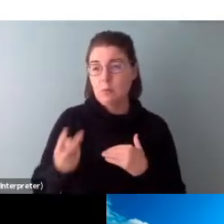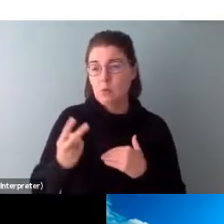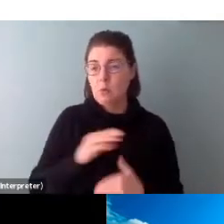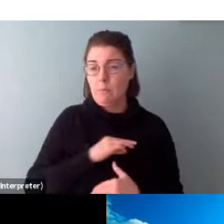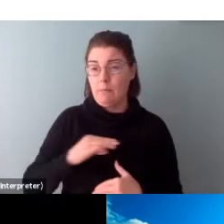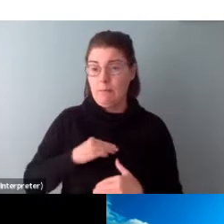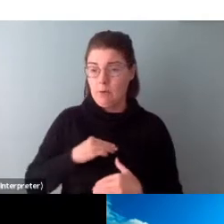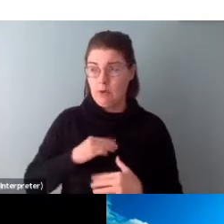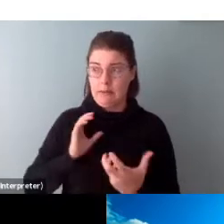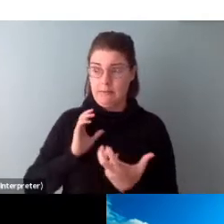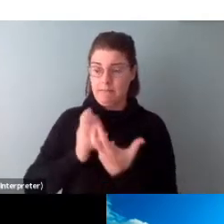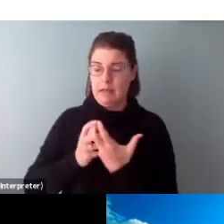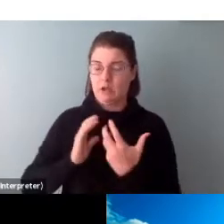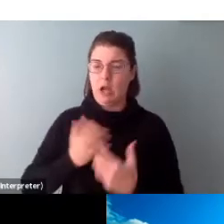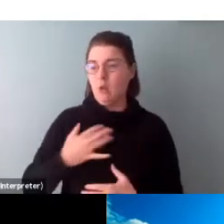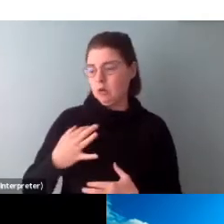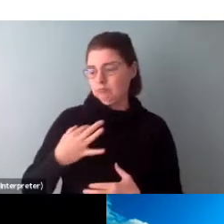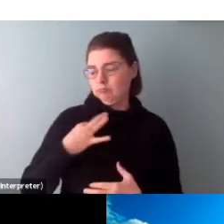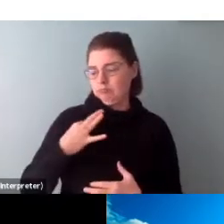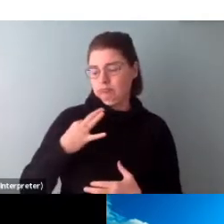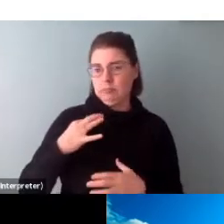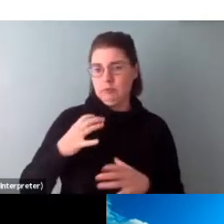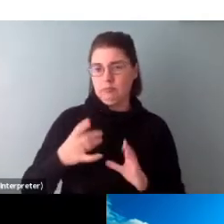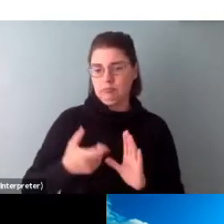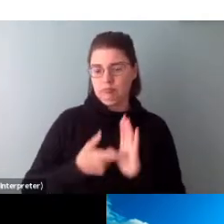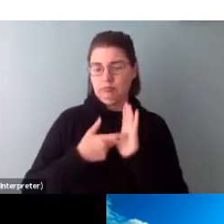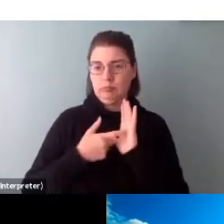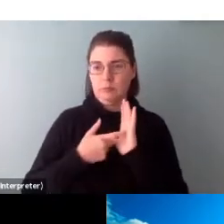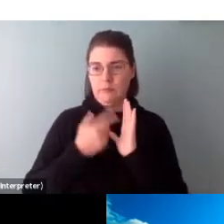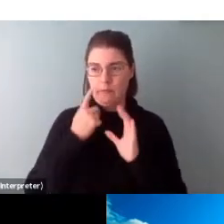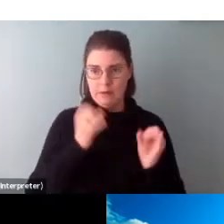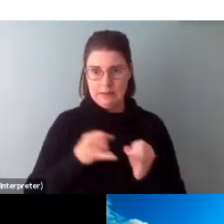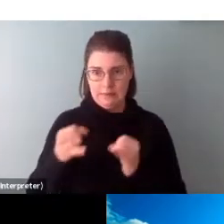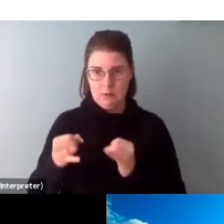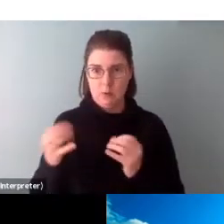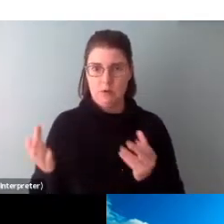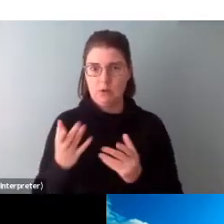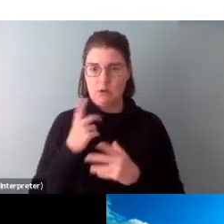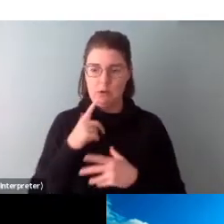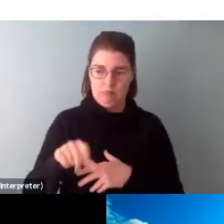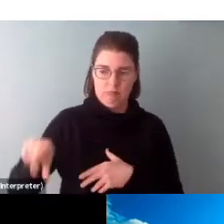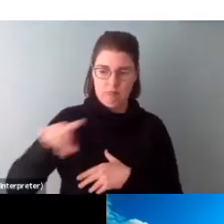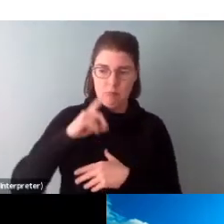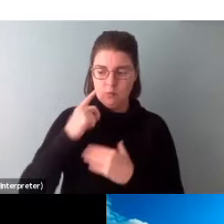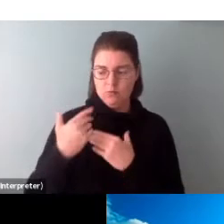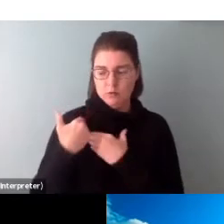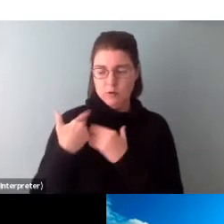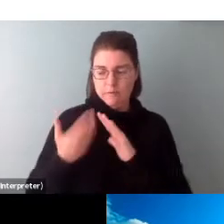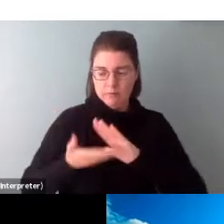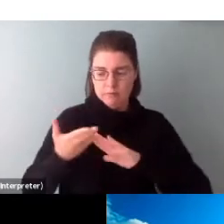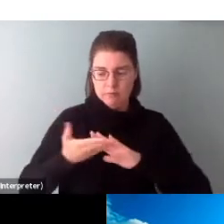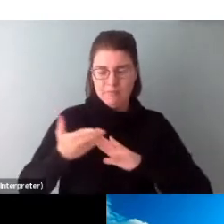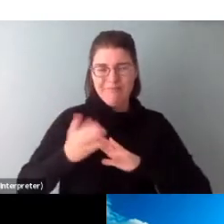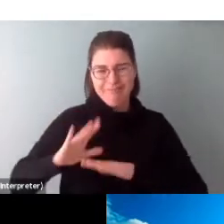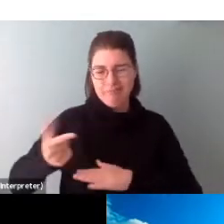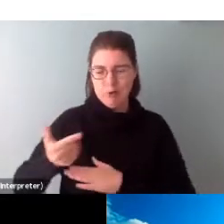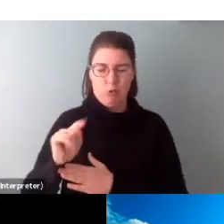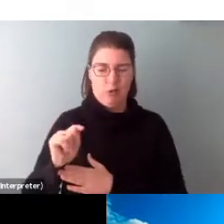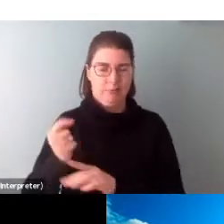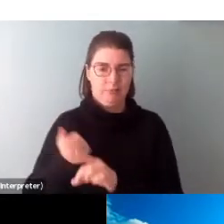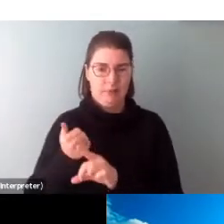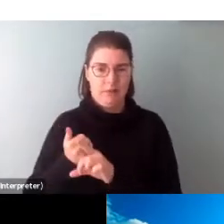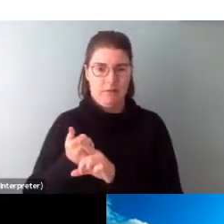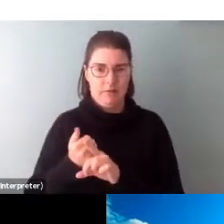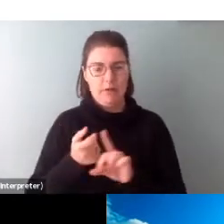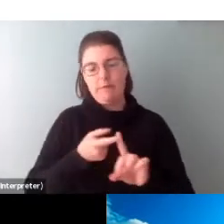the eligibility criteria for individuals who will be responsible for the administration of the grant on behalf